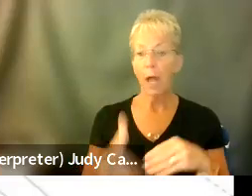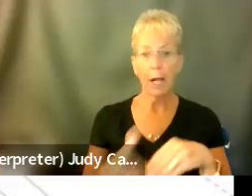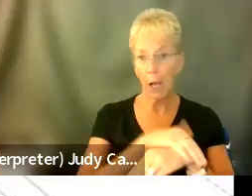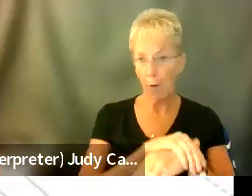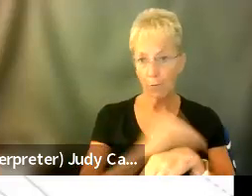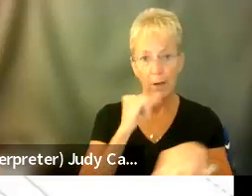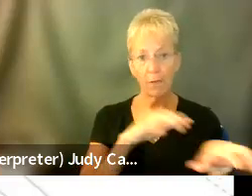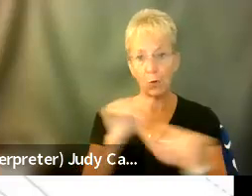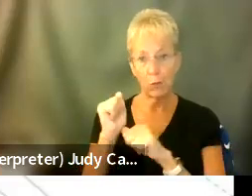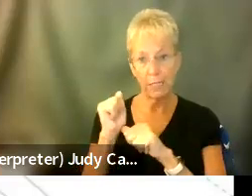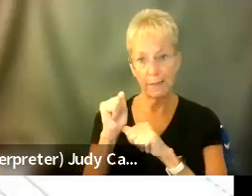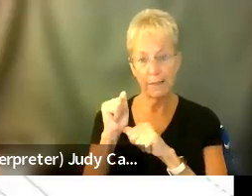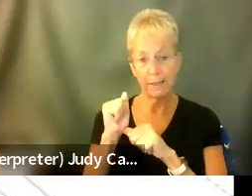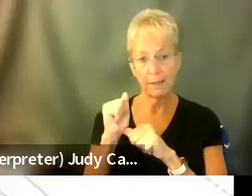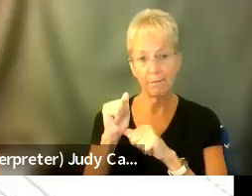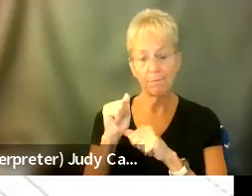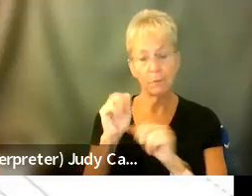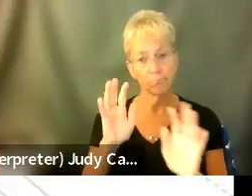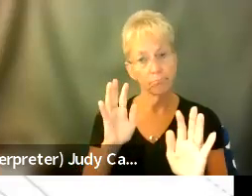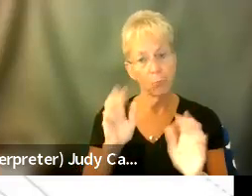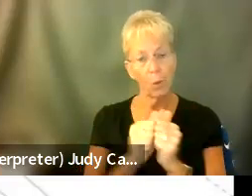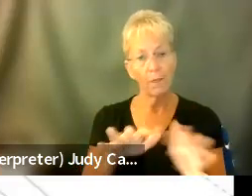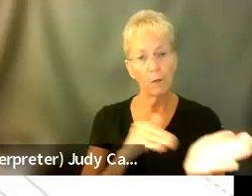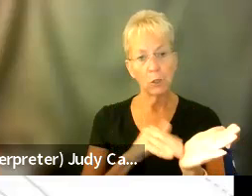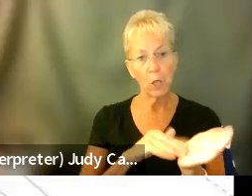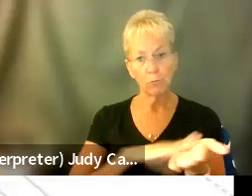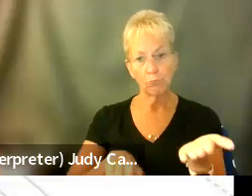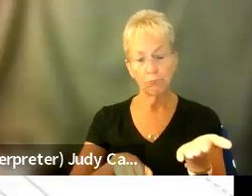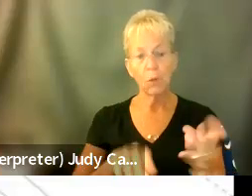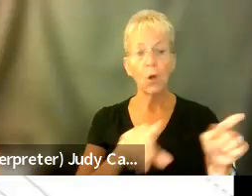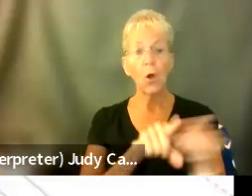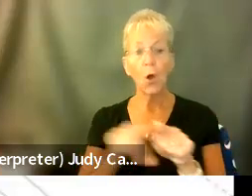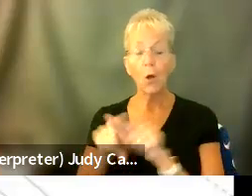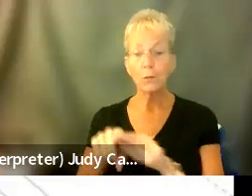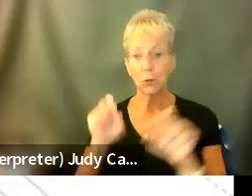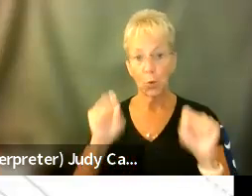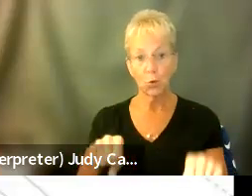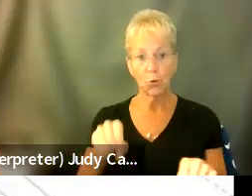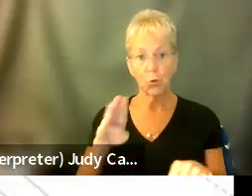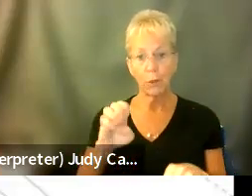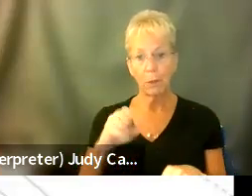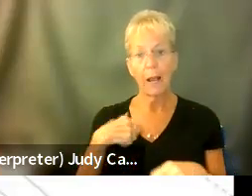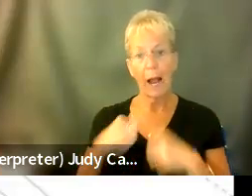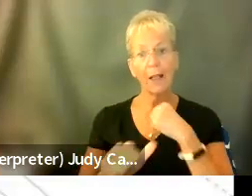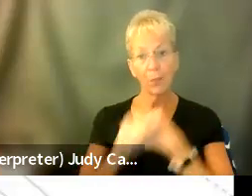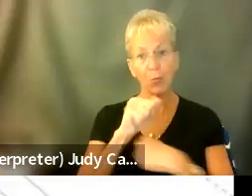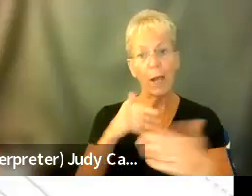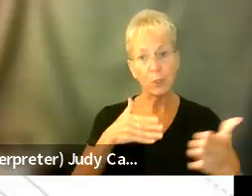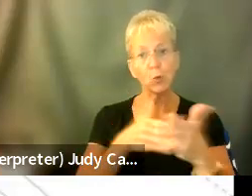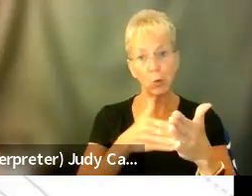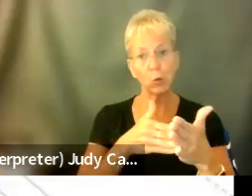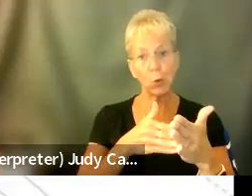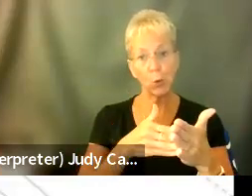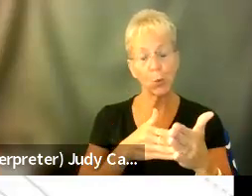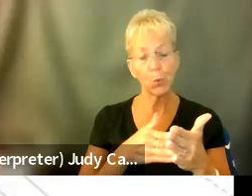If your doctor's orders are for you to stay, it could have also been that I did threaten to sue and I kept calling, you